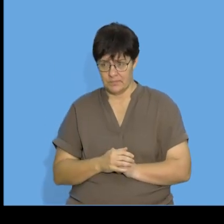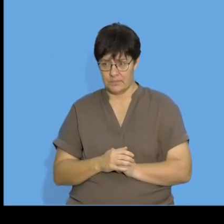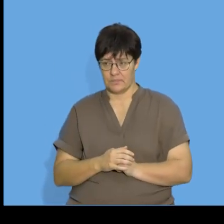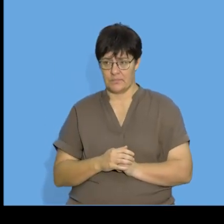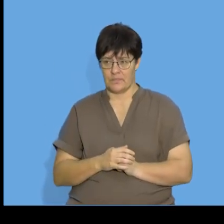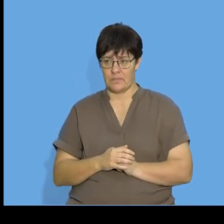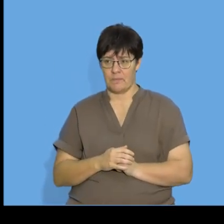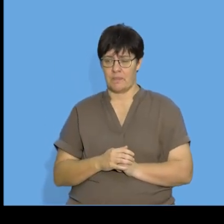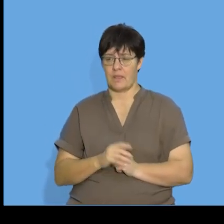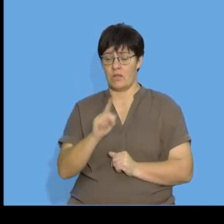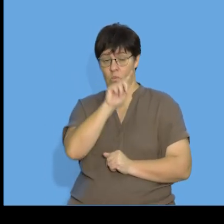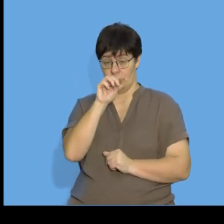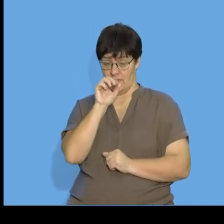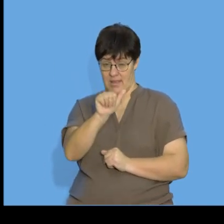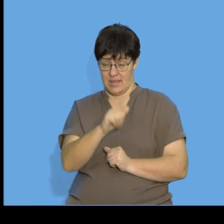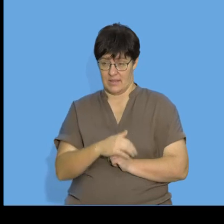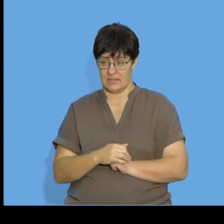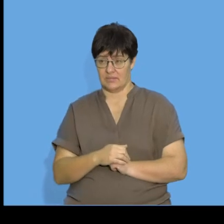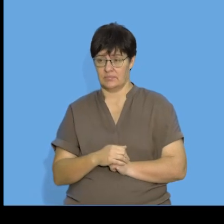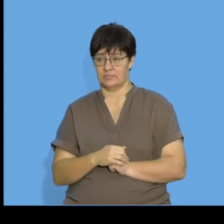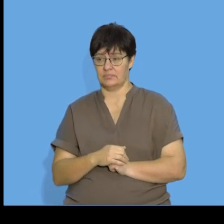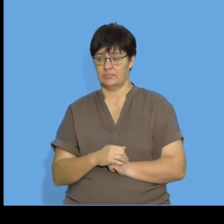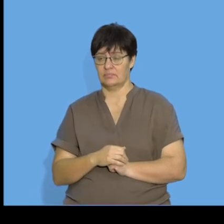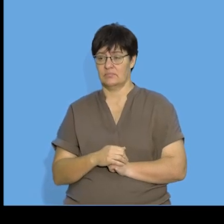every one that's question A